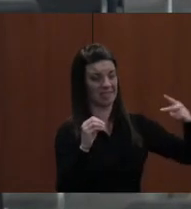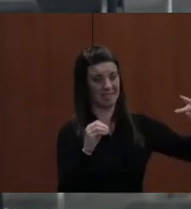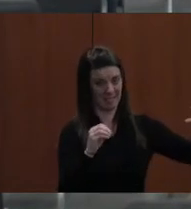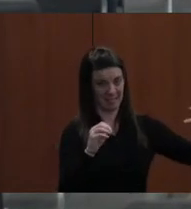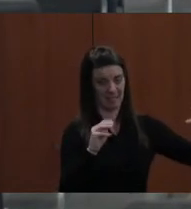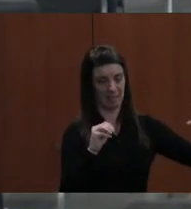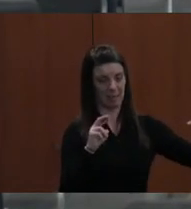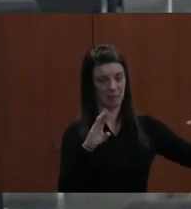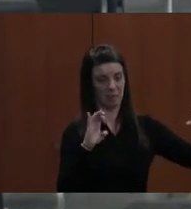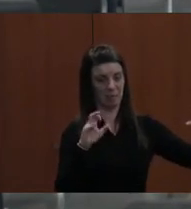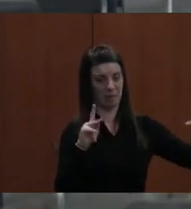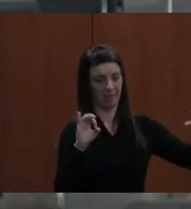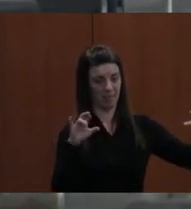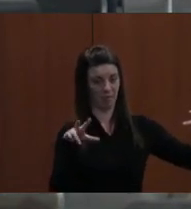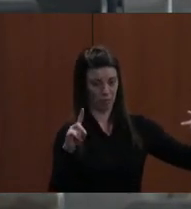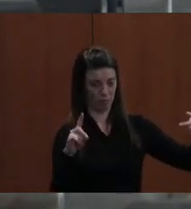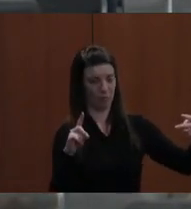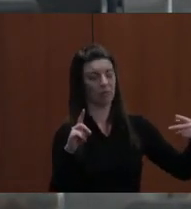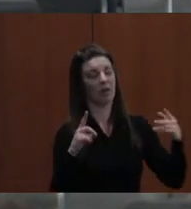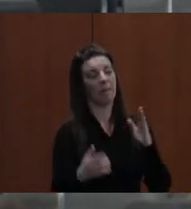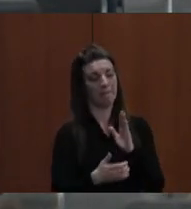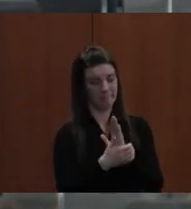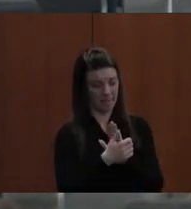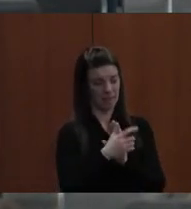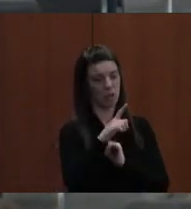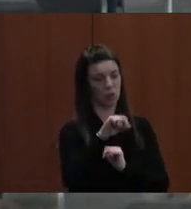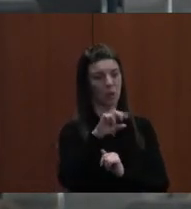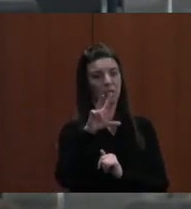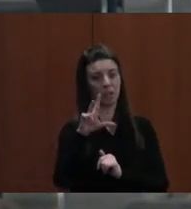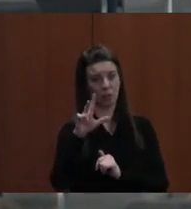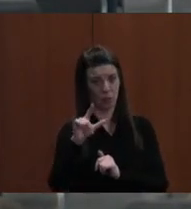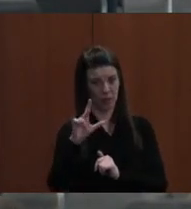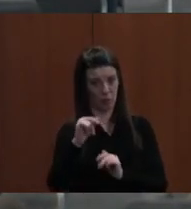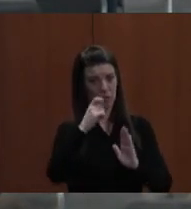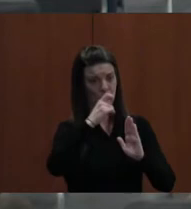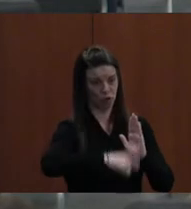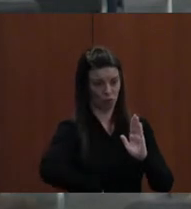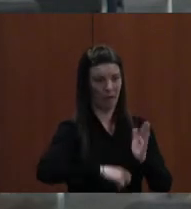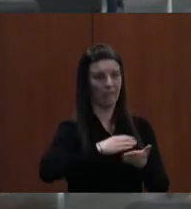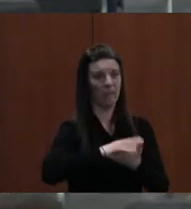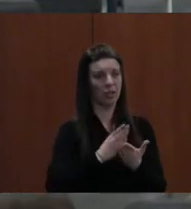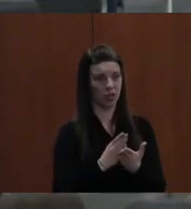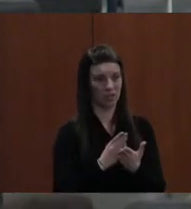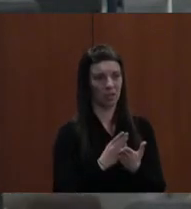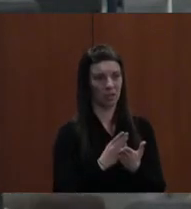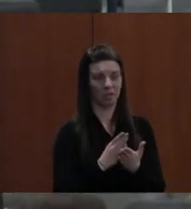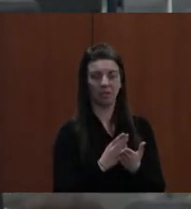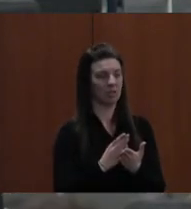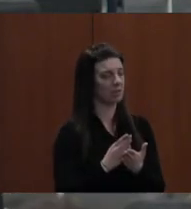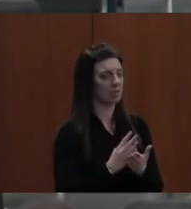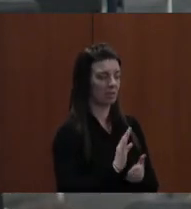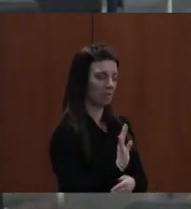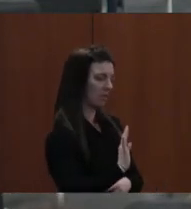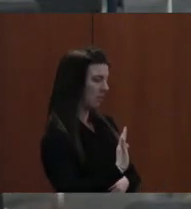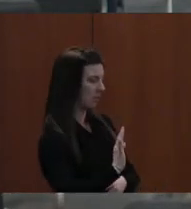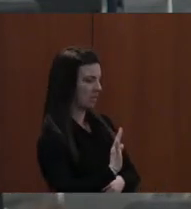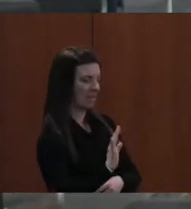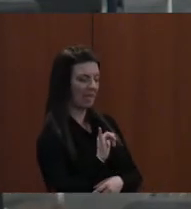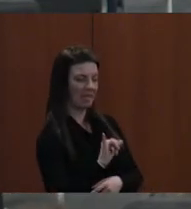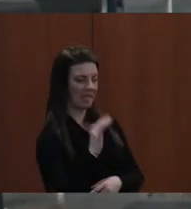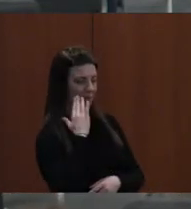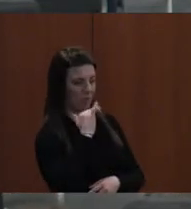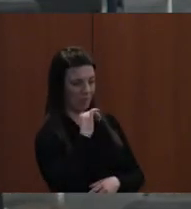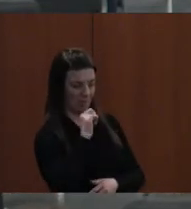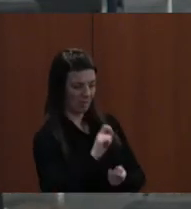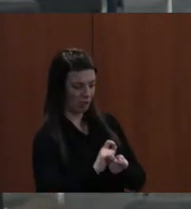fiscal year 2023 draft budget. That, that actually won't change the budget unless you're changing